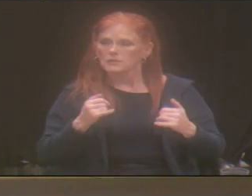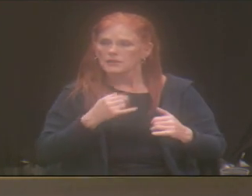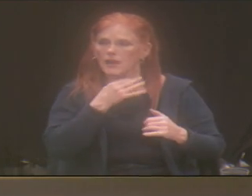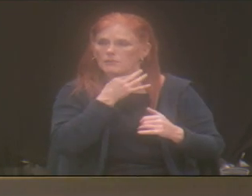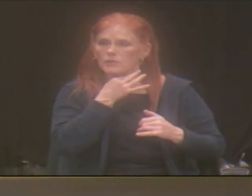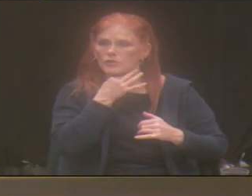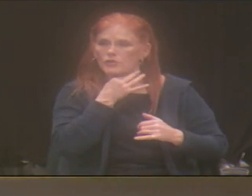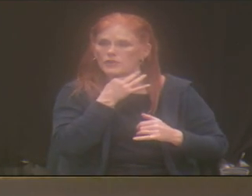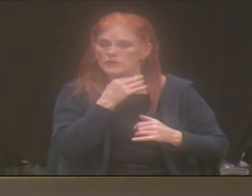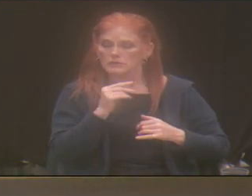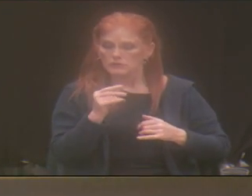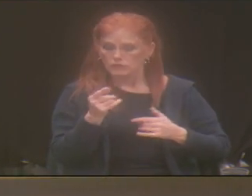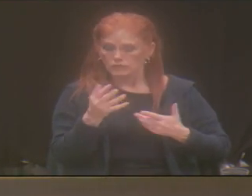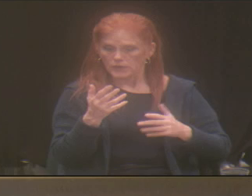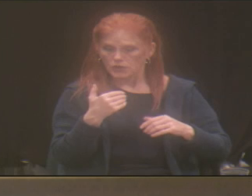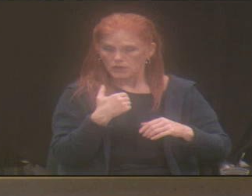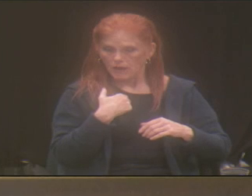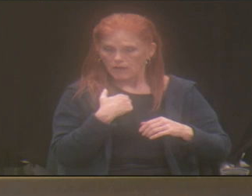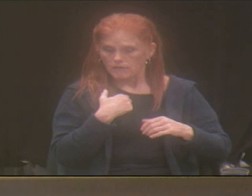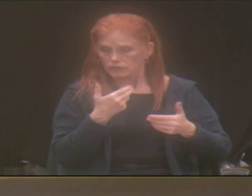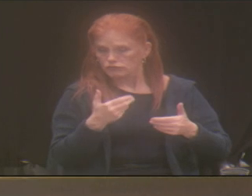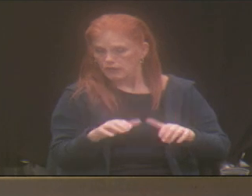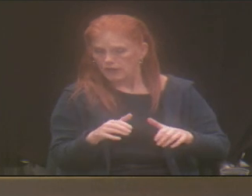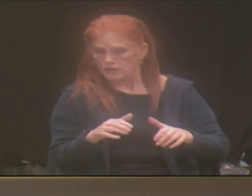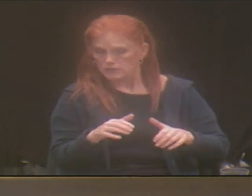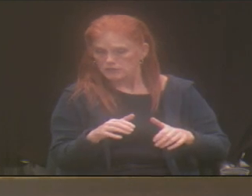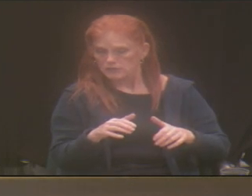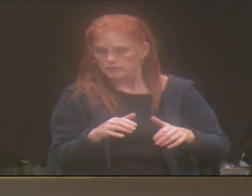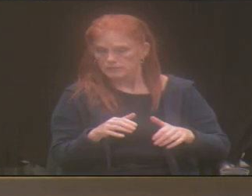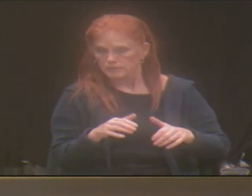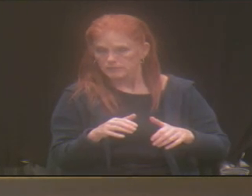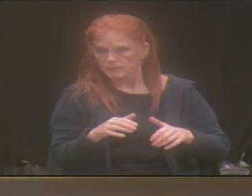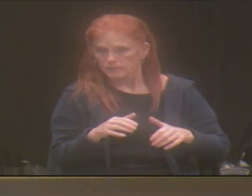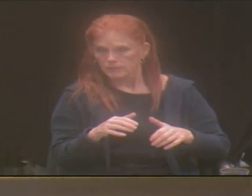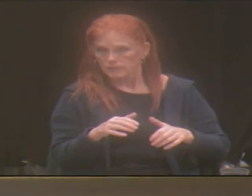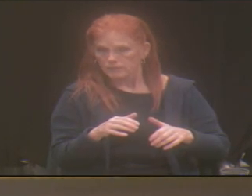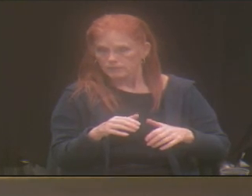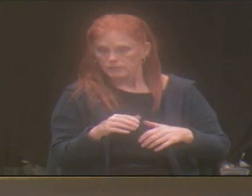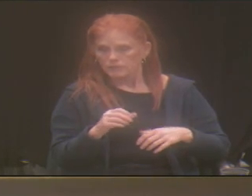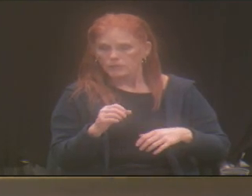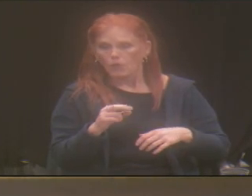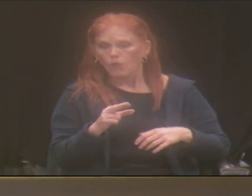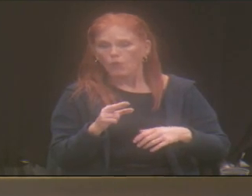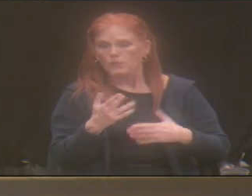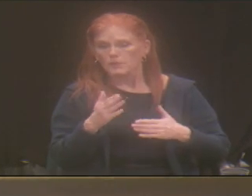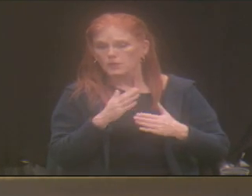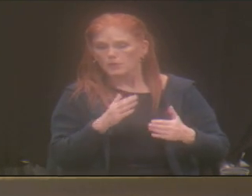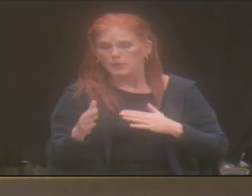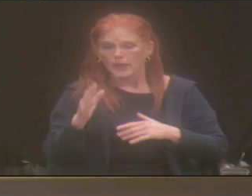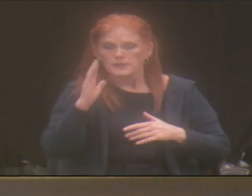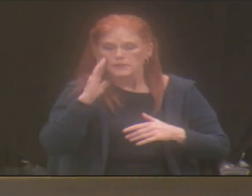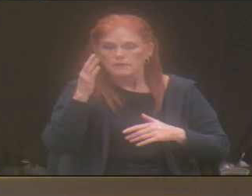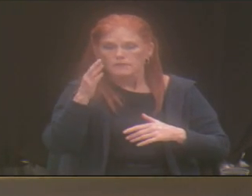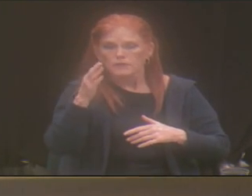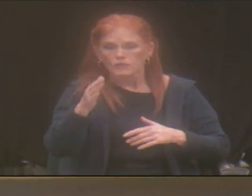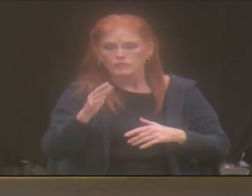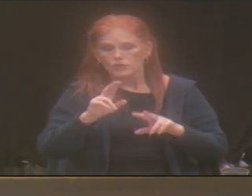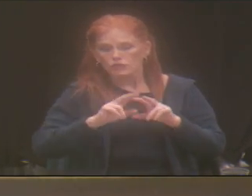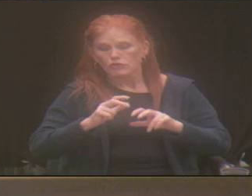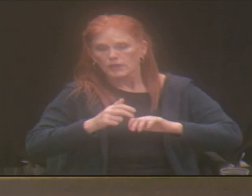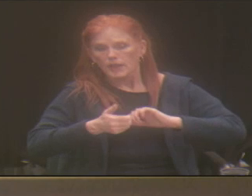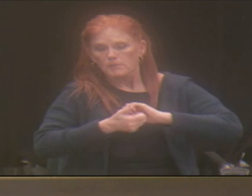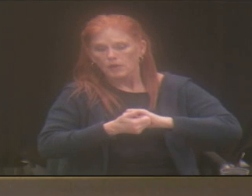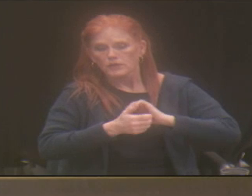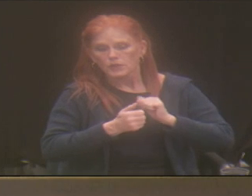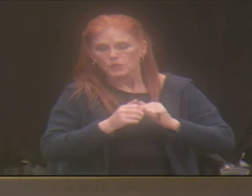the opportunity or part of your work scope going forward was to look at partnering